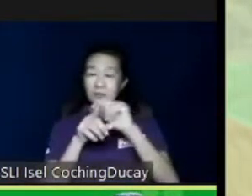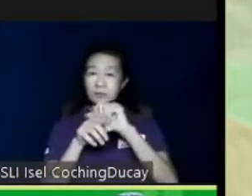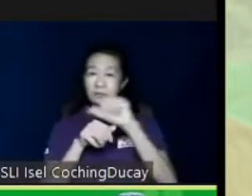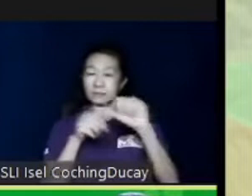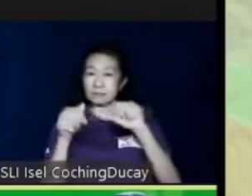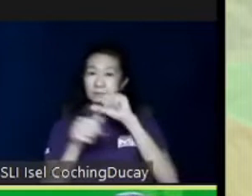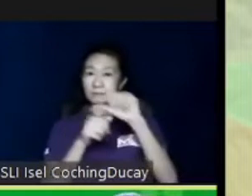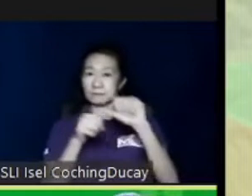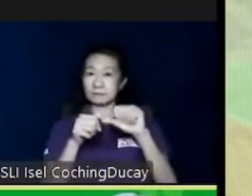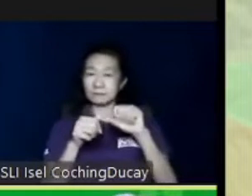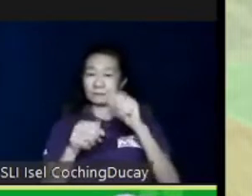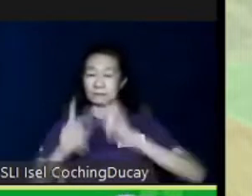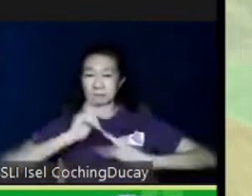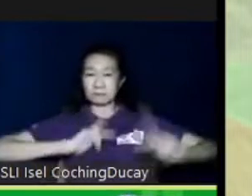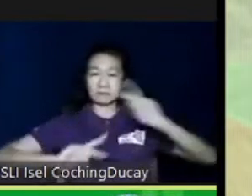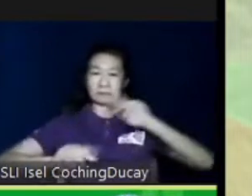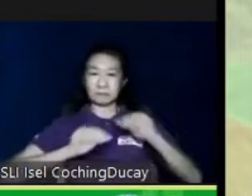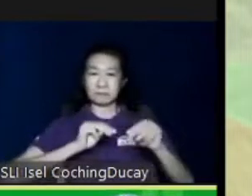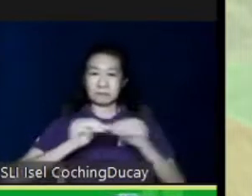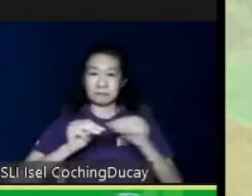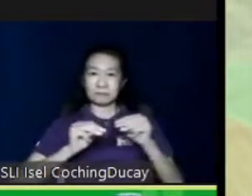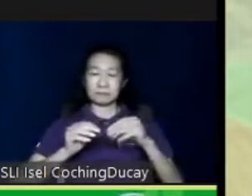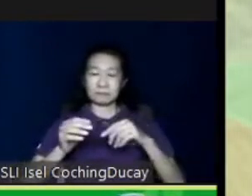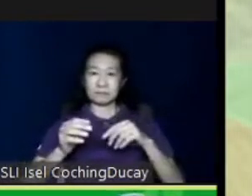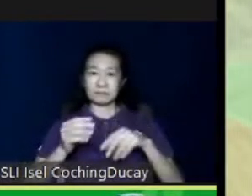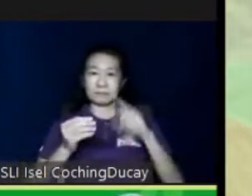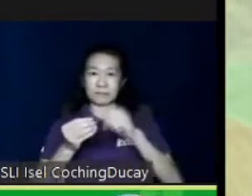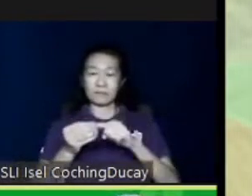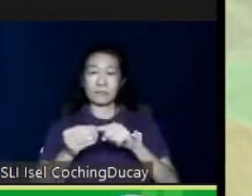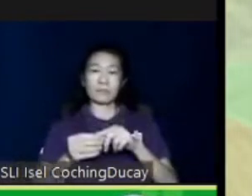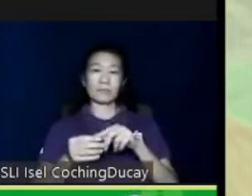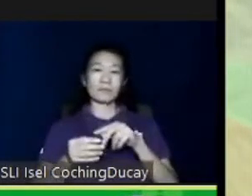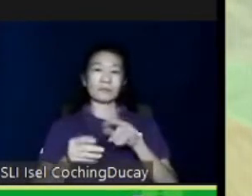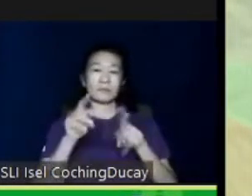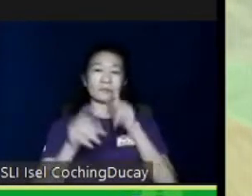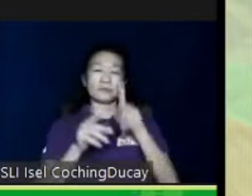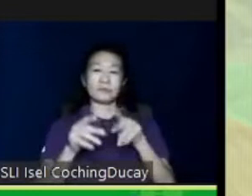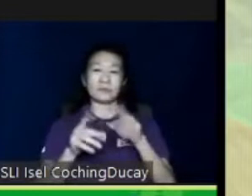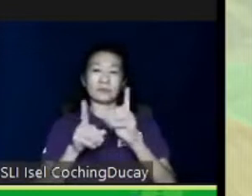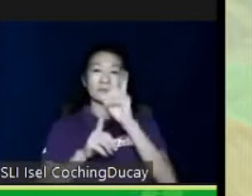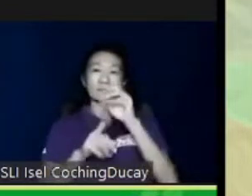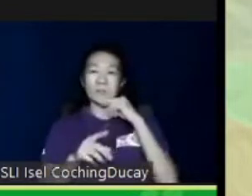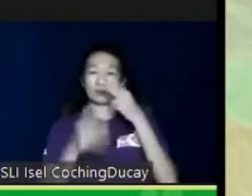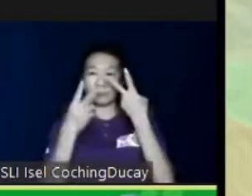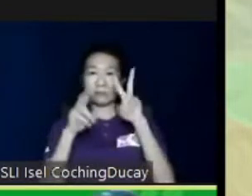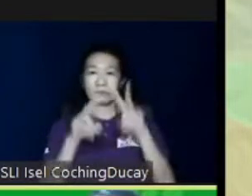performance management, around personnel development. So, they don't just look at